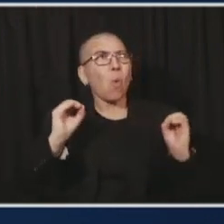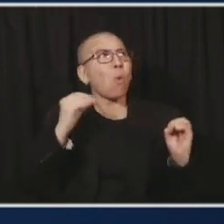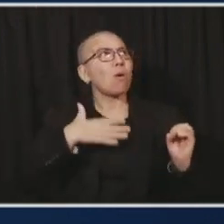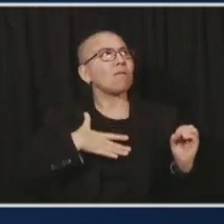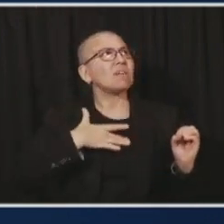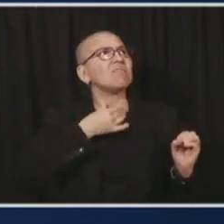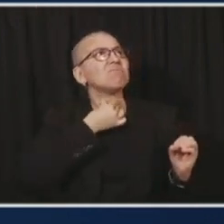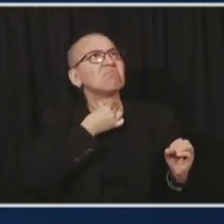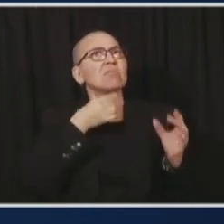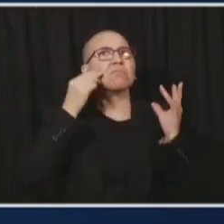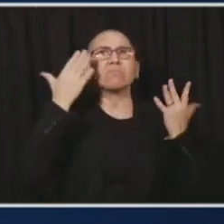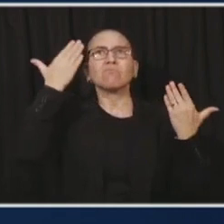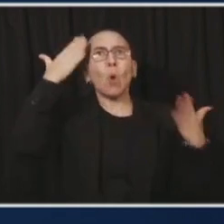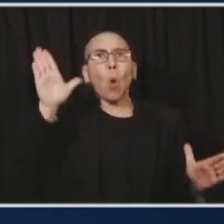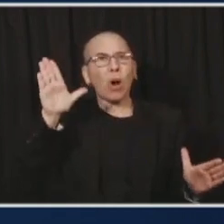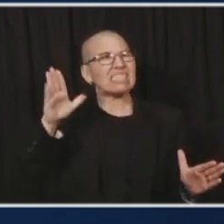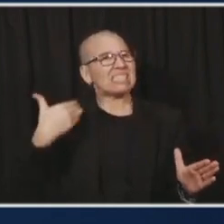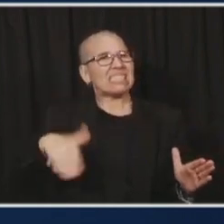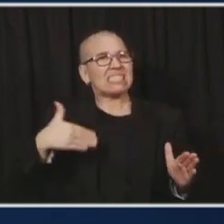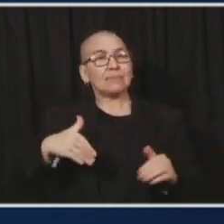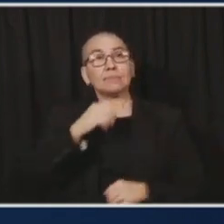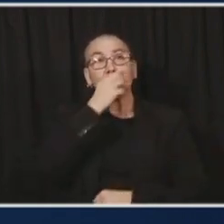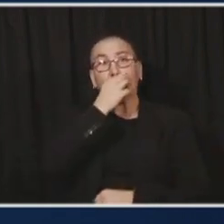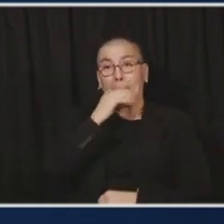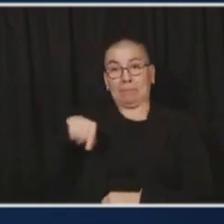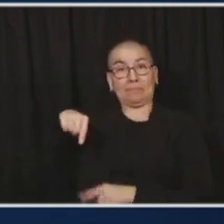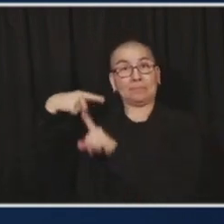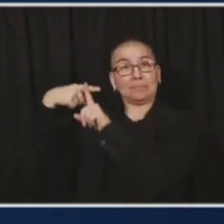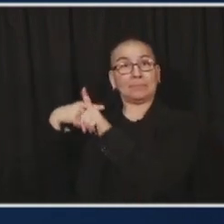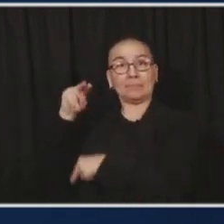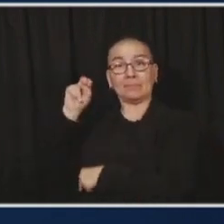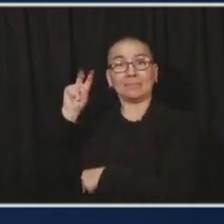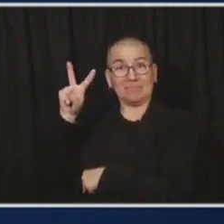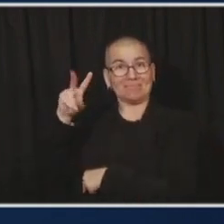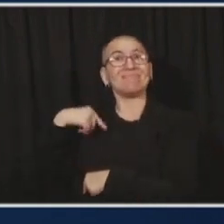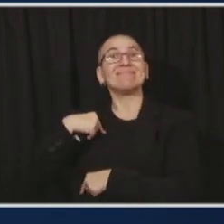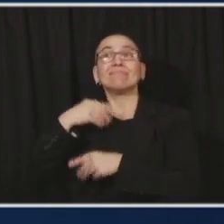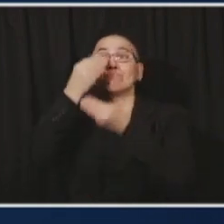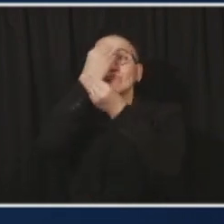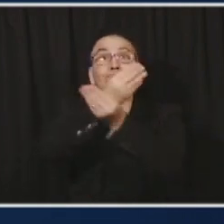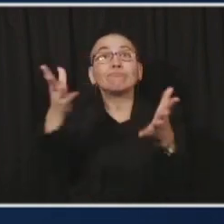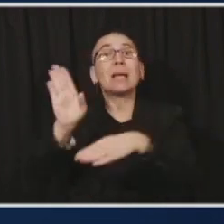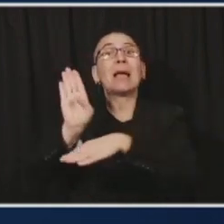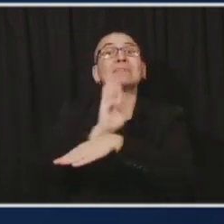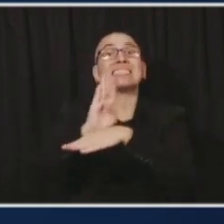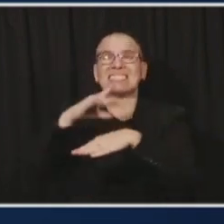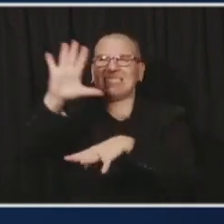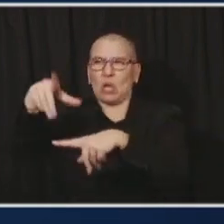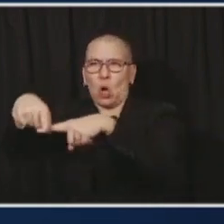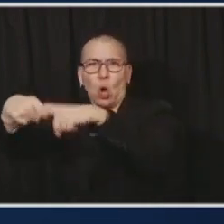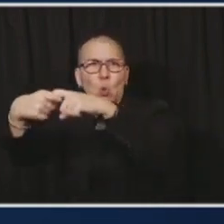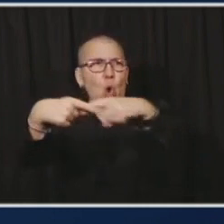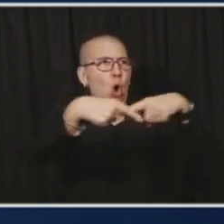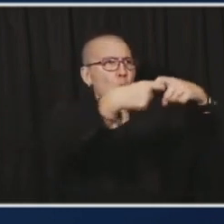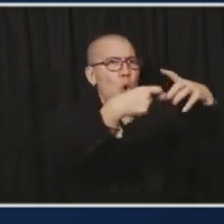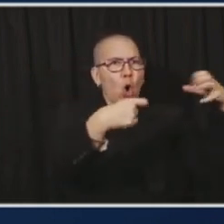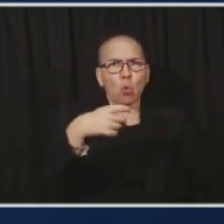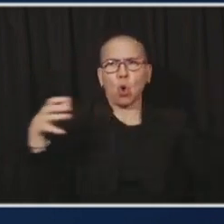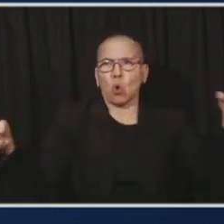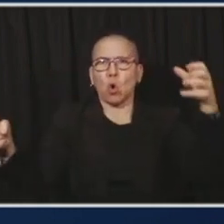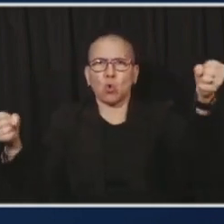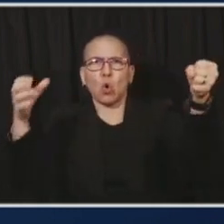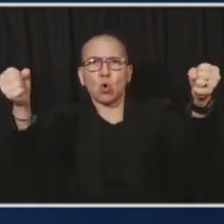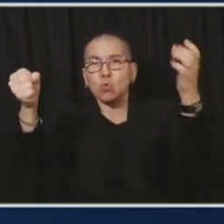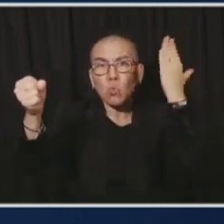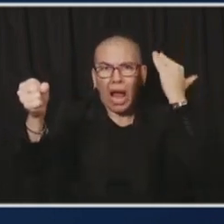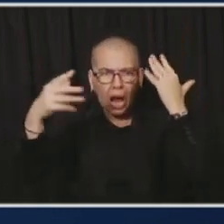our activities. Things that we've learned over nine months contribute to the community spread that put pressure on our hospital systems that